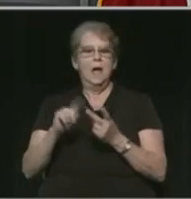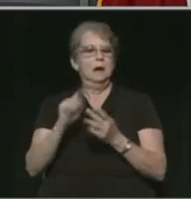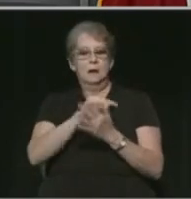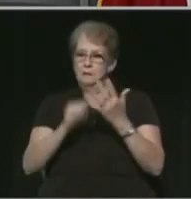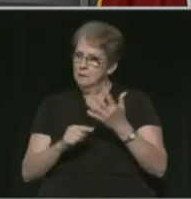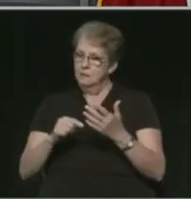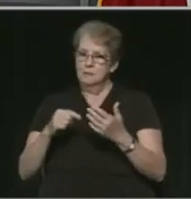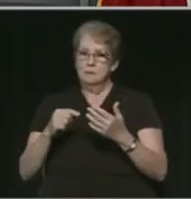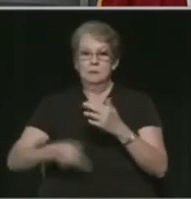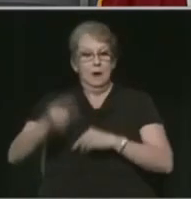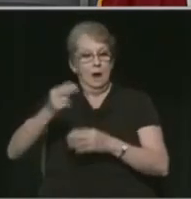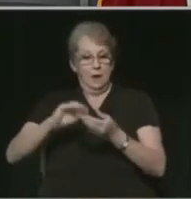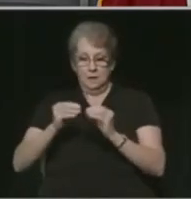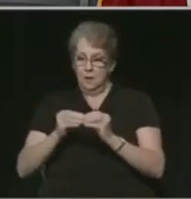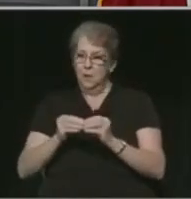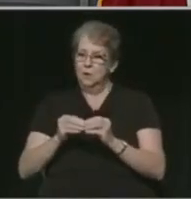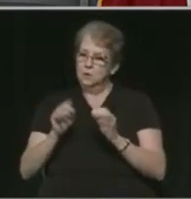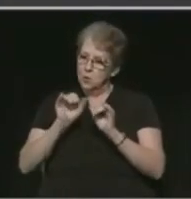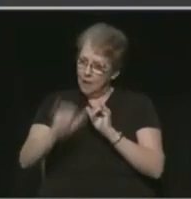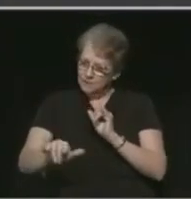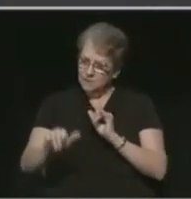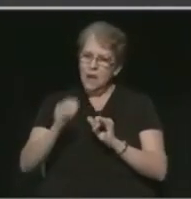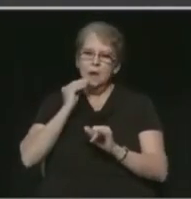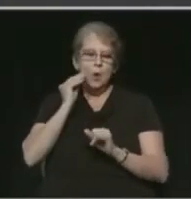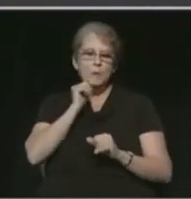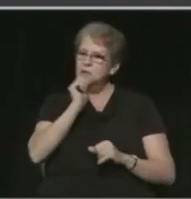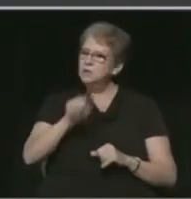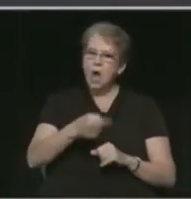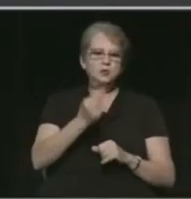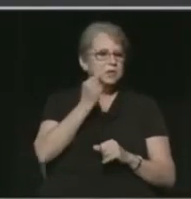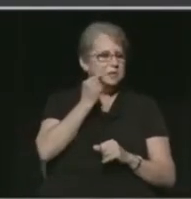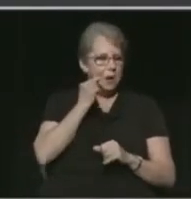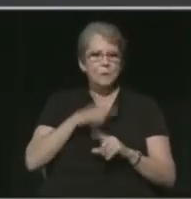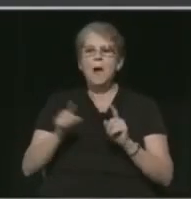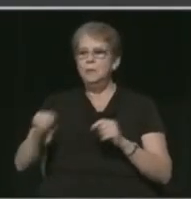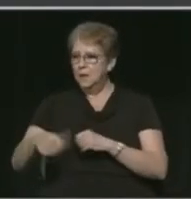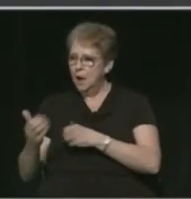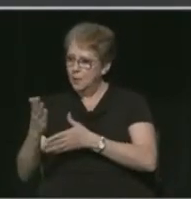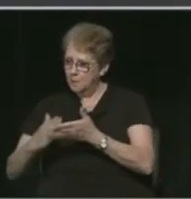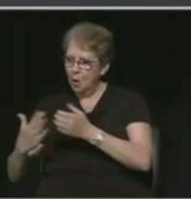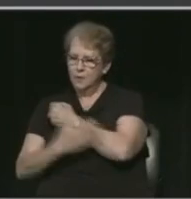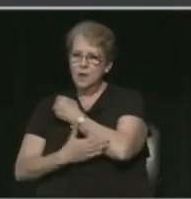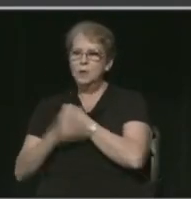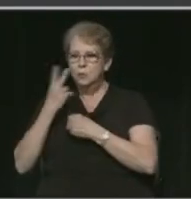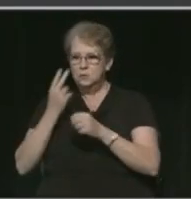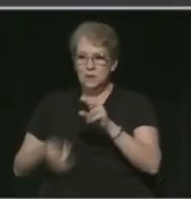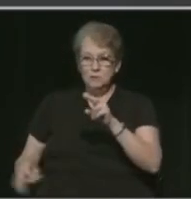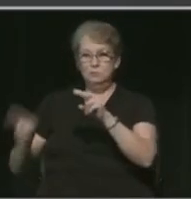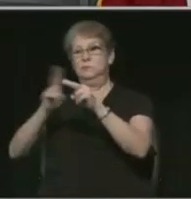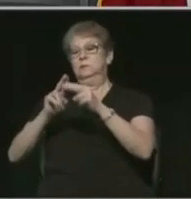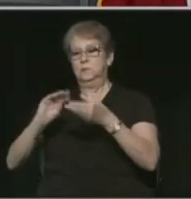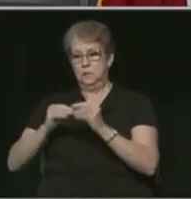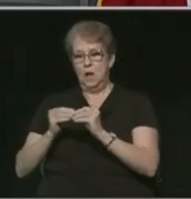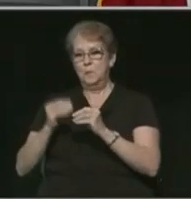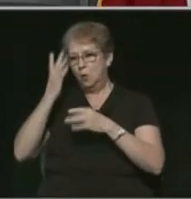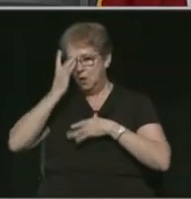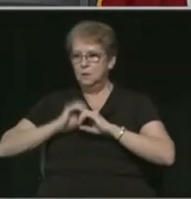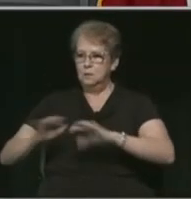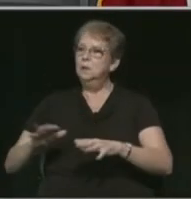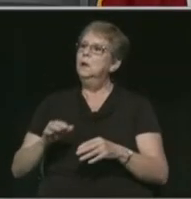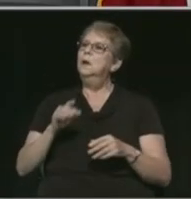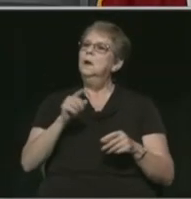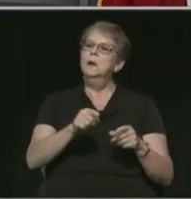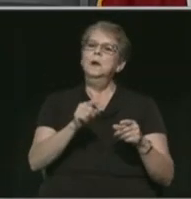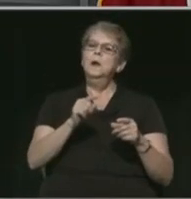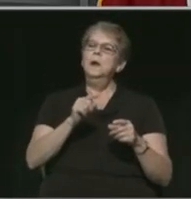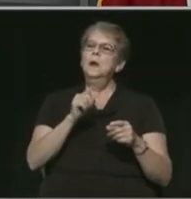And that's why people need to stay home. It's not just about San Antonio. It's also about the rest of the country where we're seeing spikes in community spread. Speaking